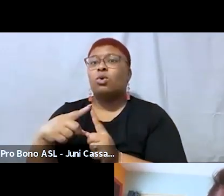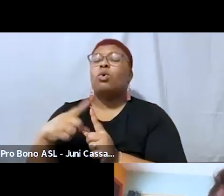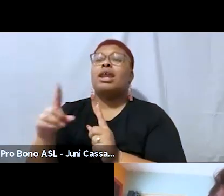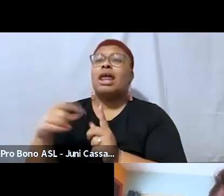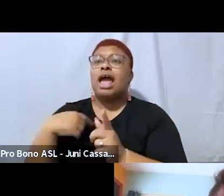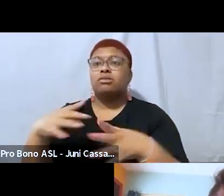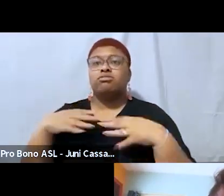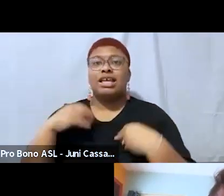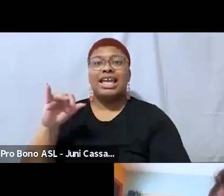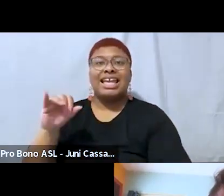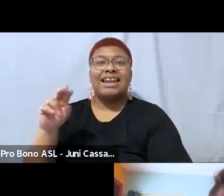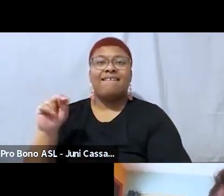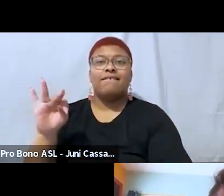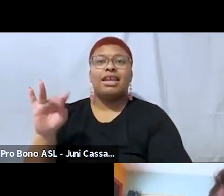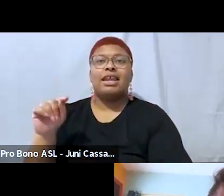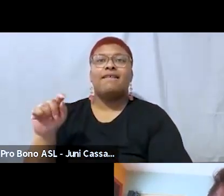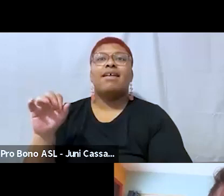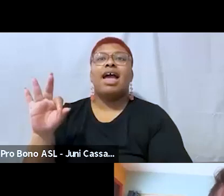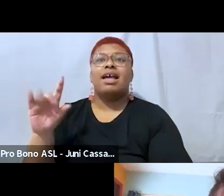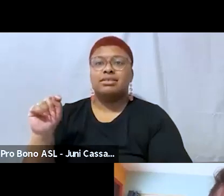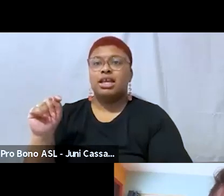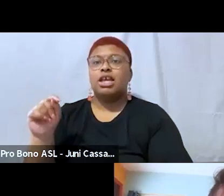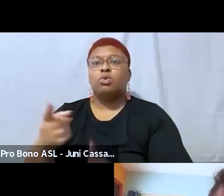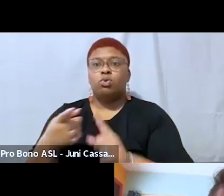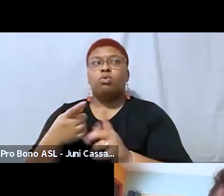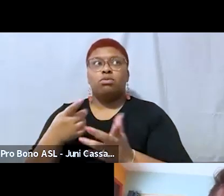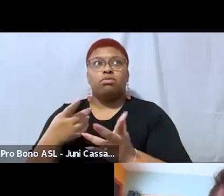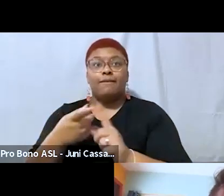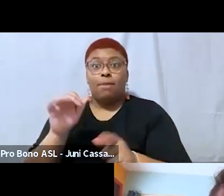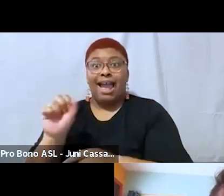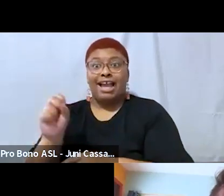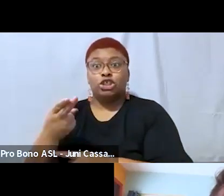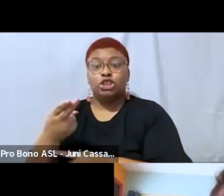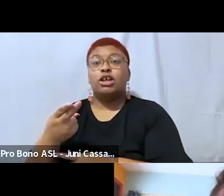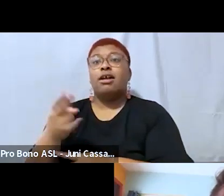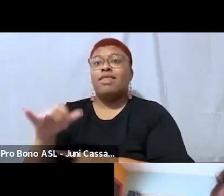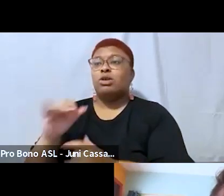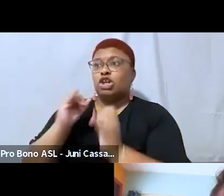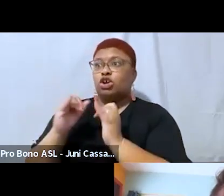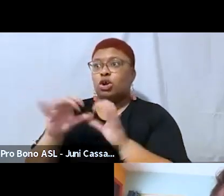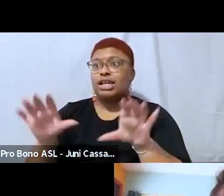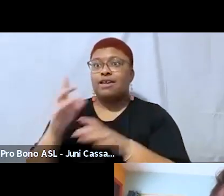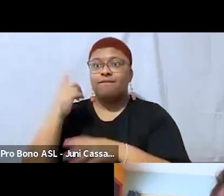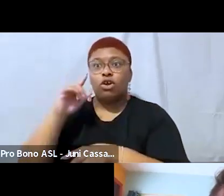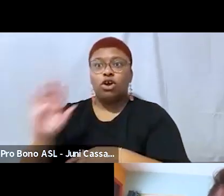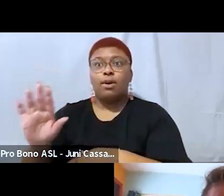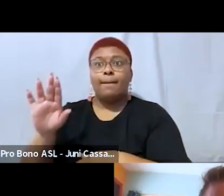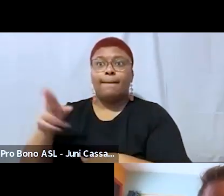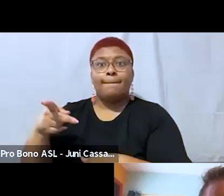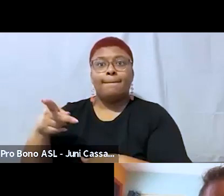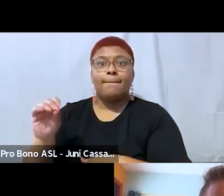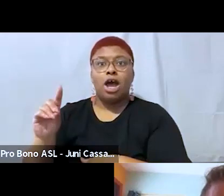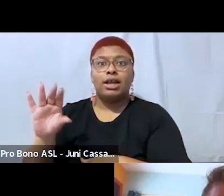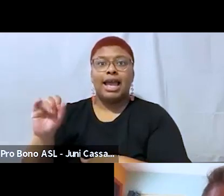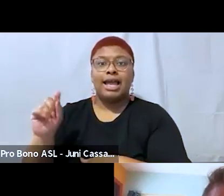was through ash and a um interview that i did for her podcast and